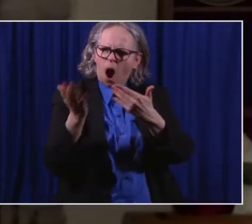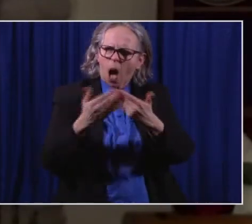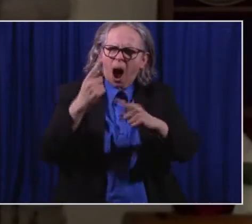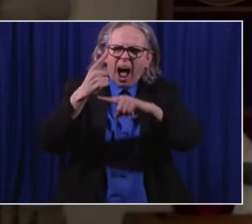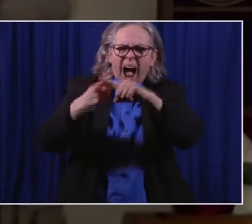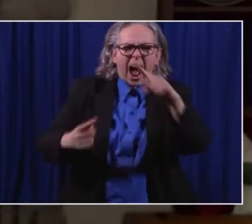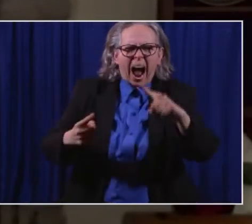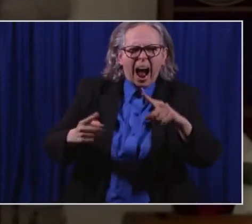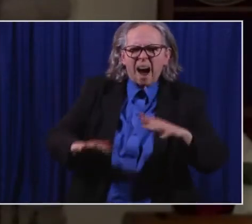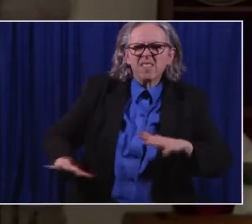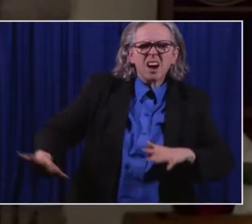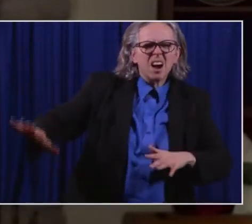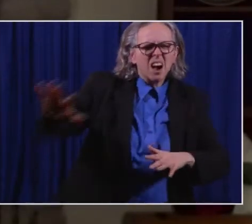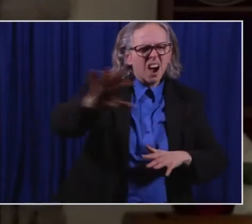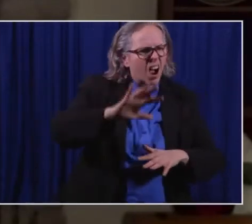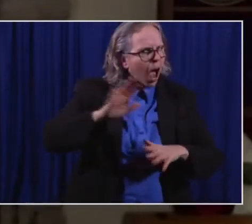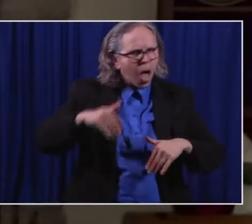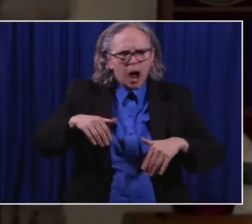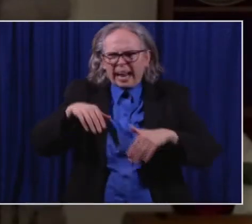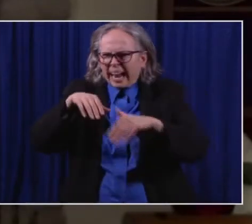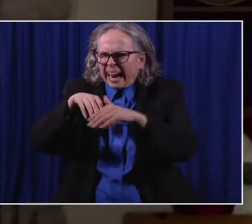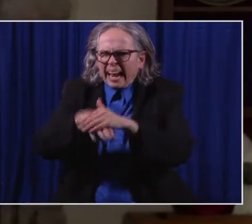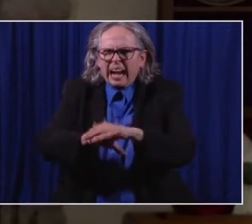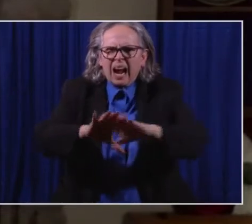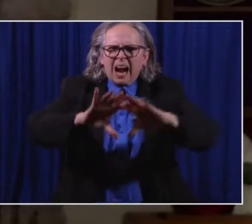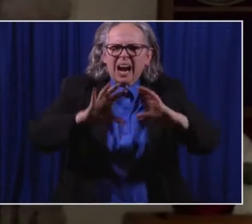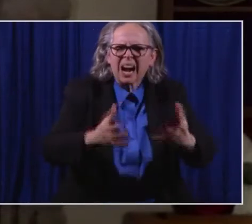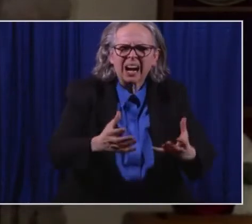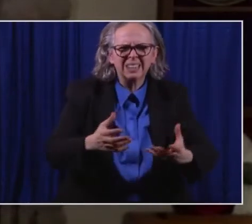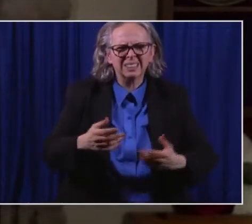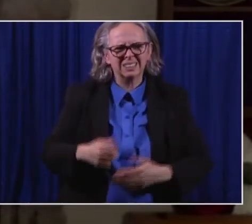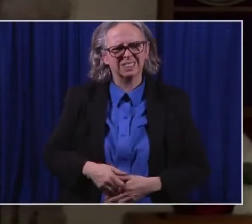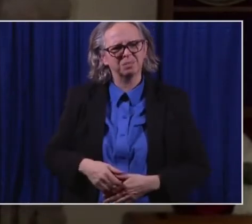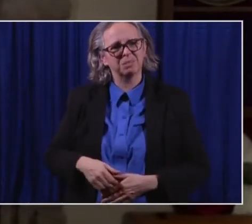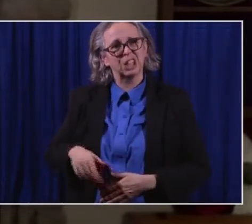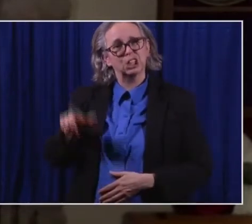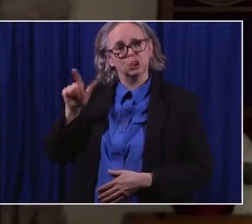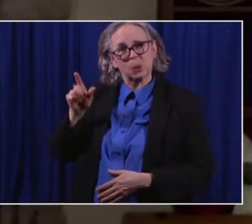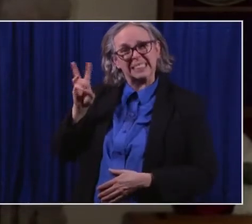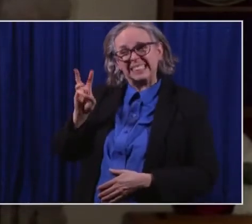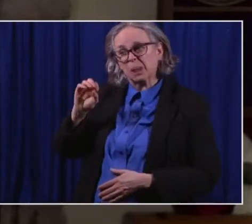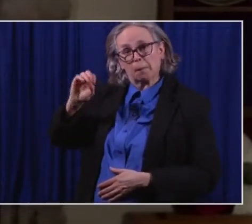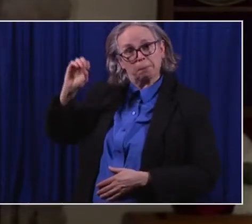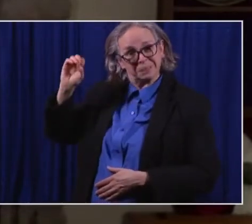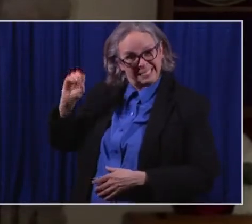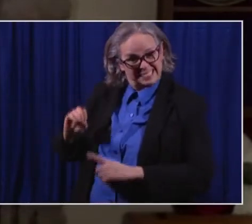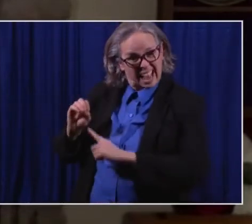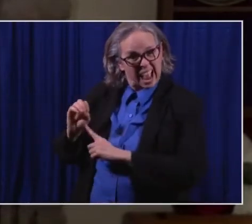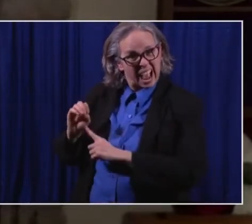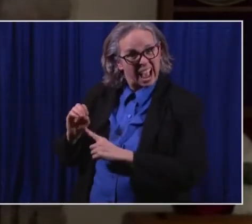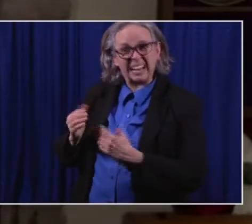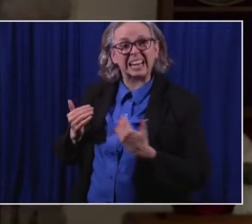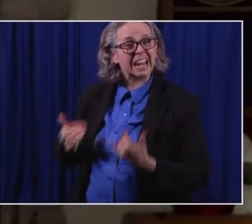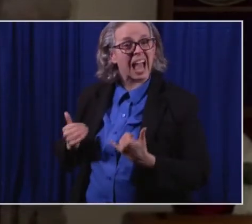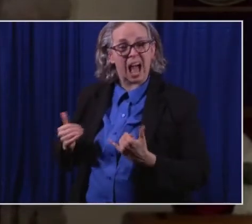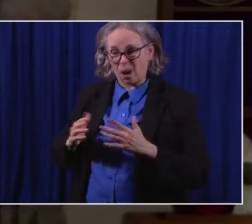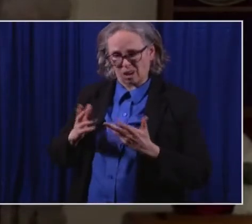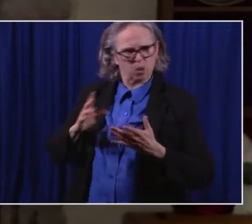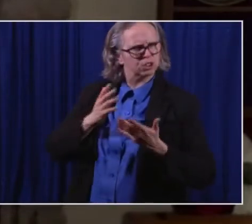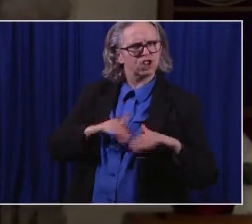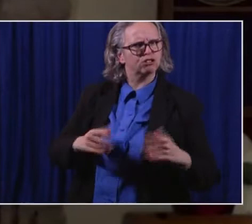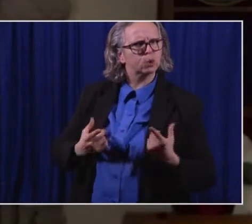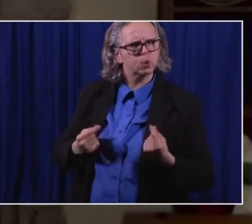class at all. Uh, 26% of our children in the state of Ohio, our school age children K through 12